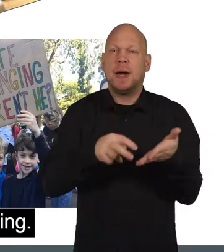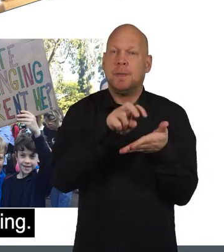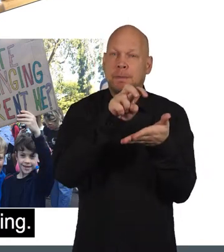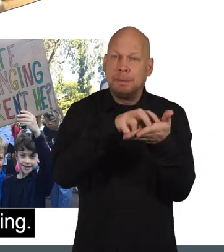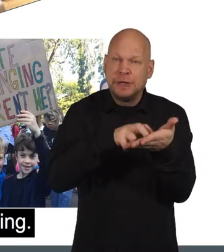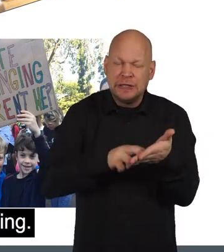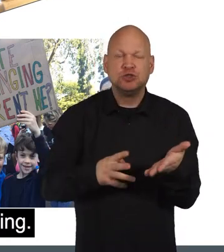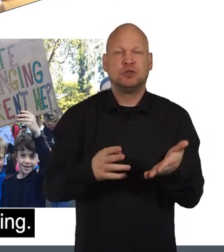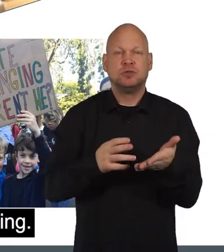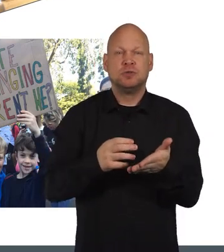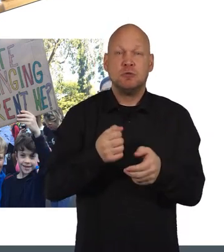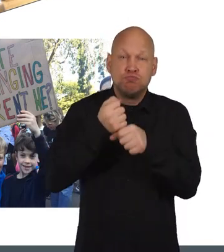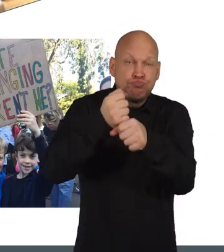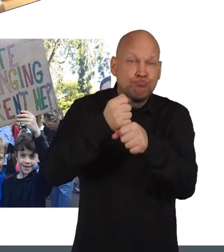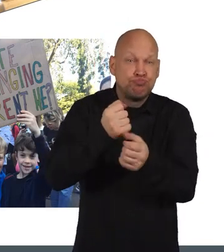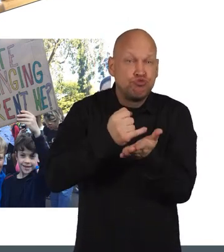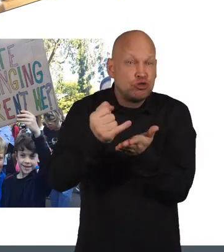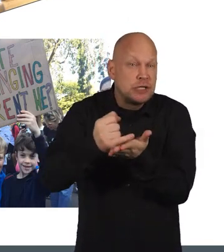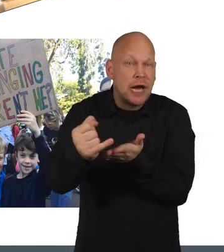petitions and protesting.